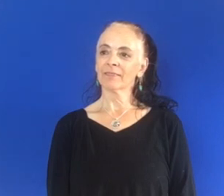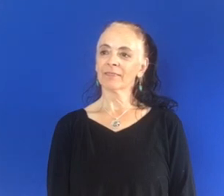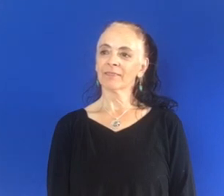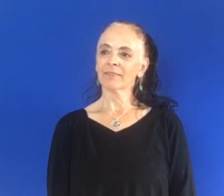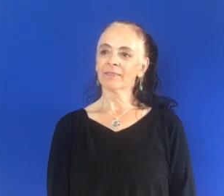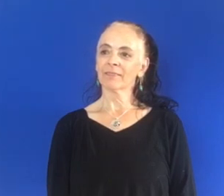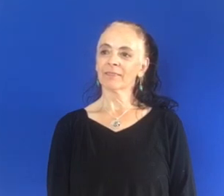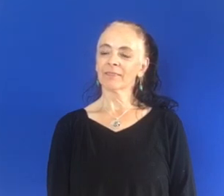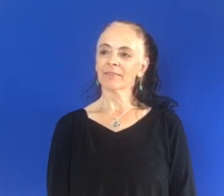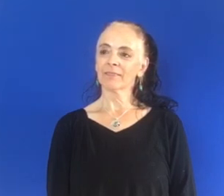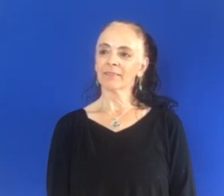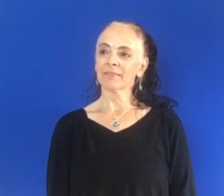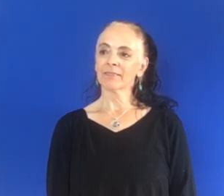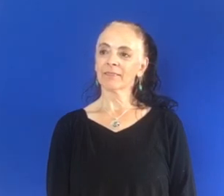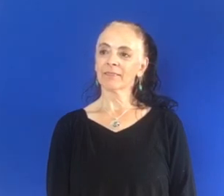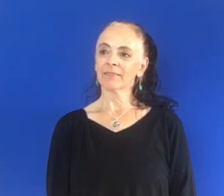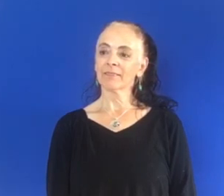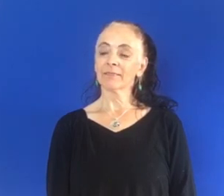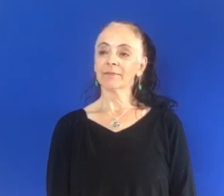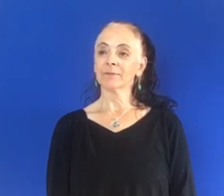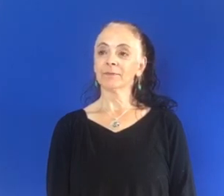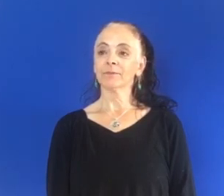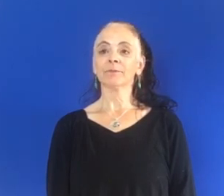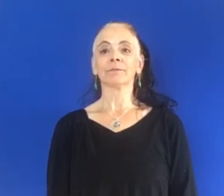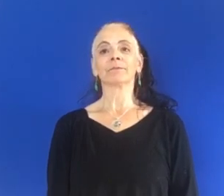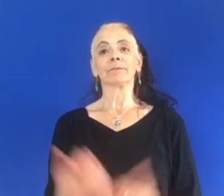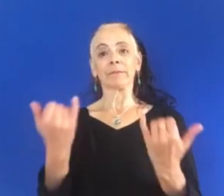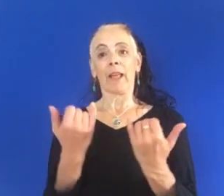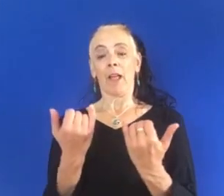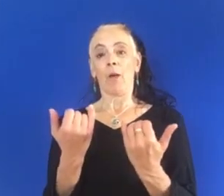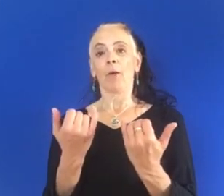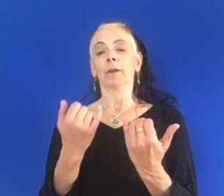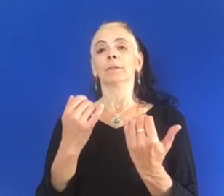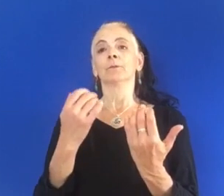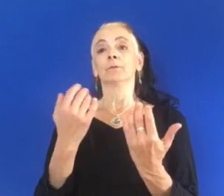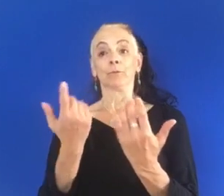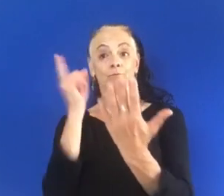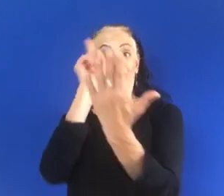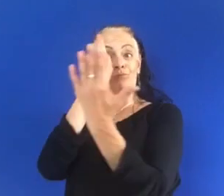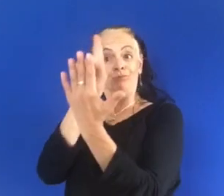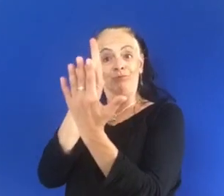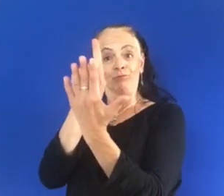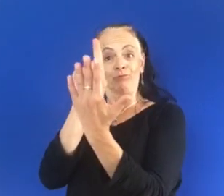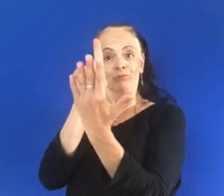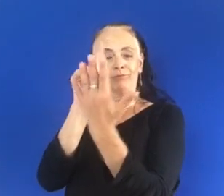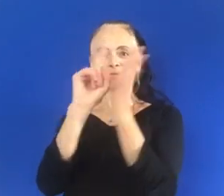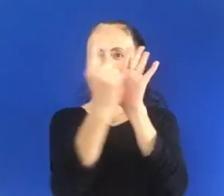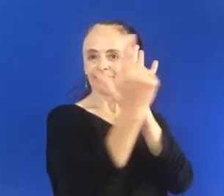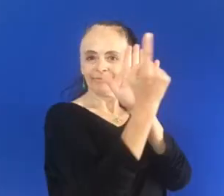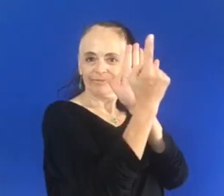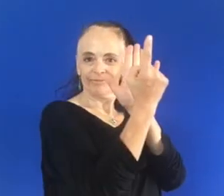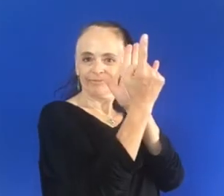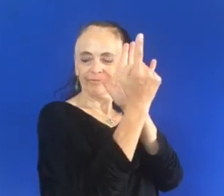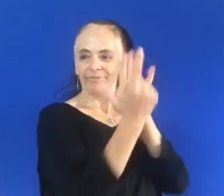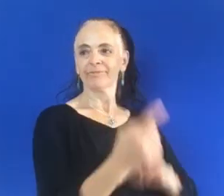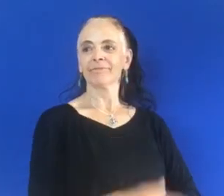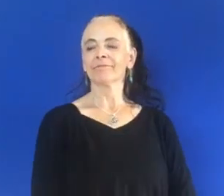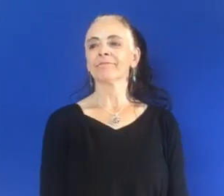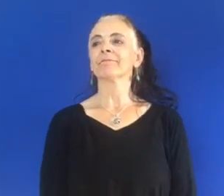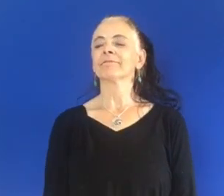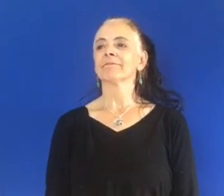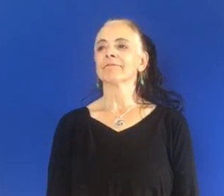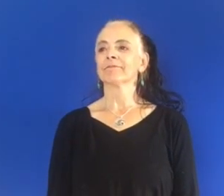And you can do it with your belly button against the wall. Spread